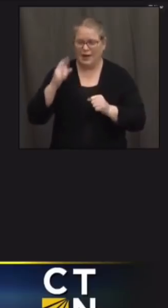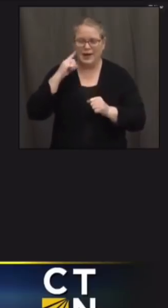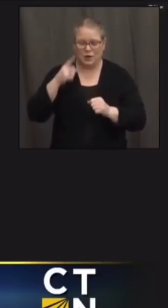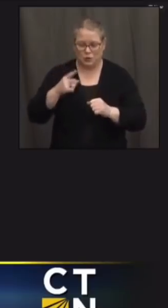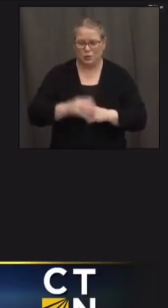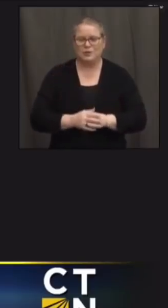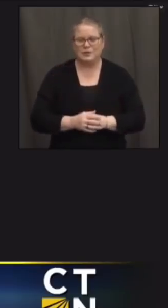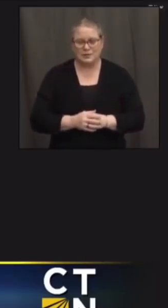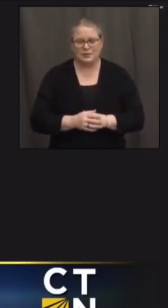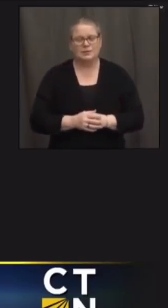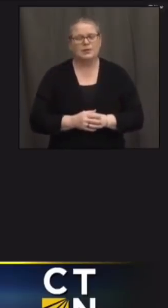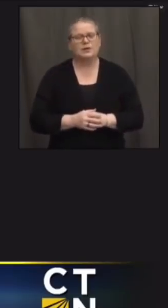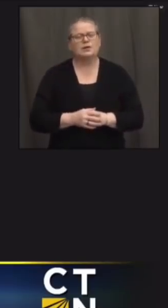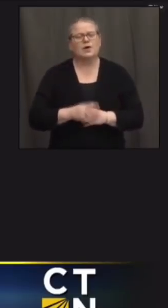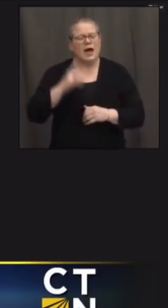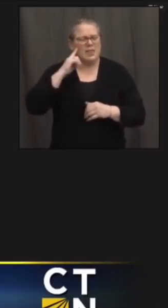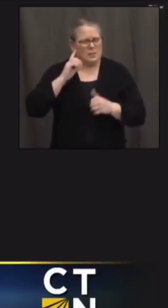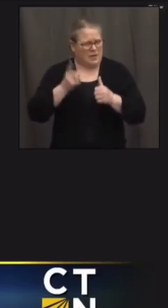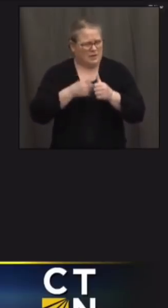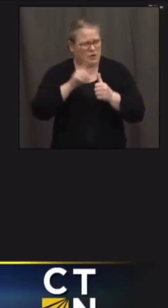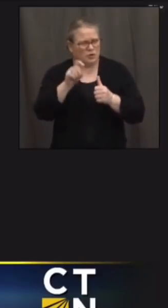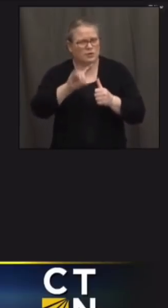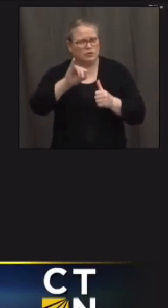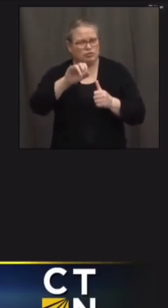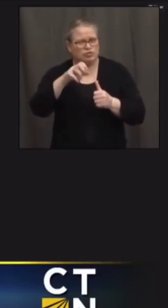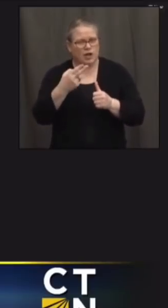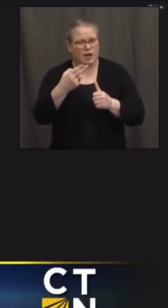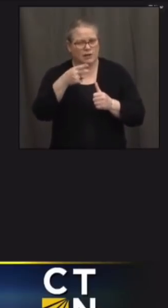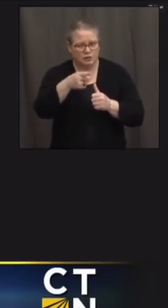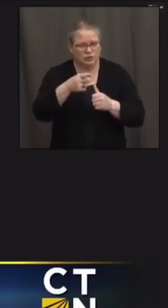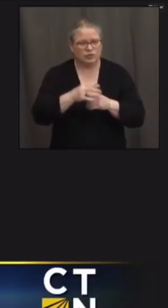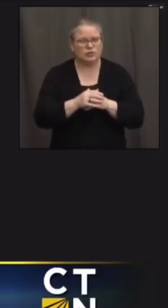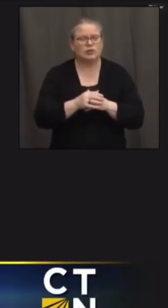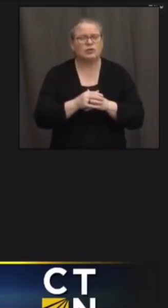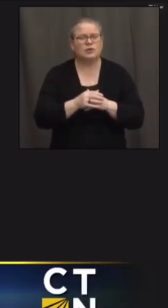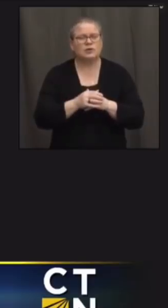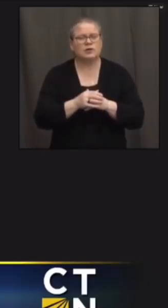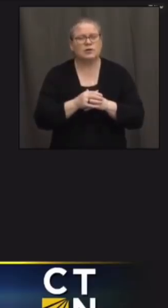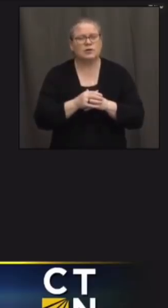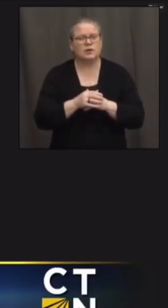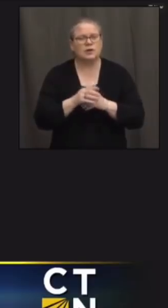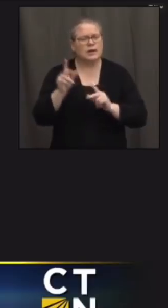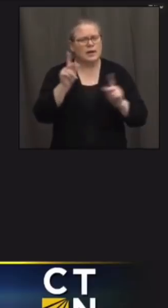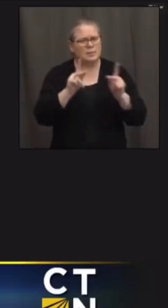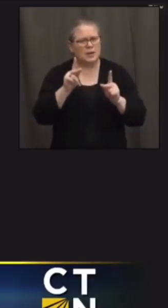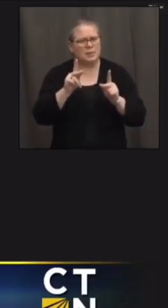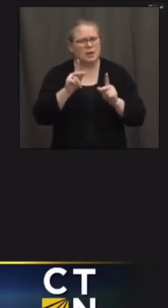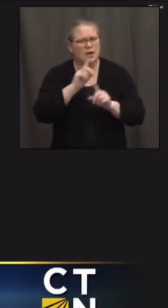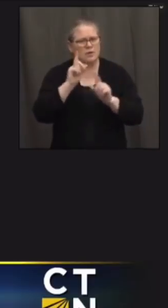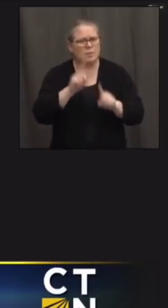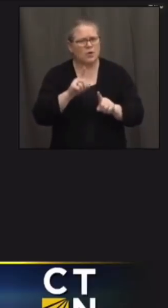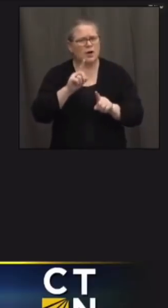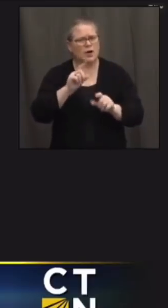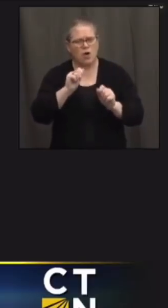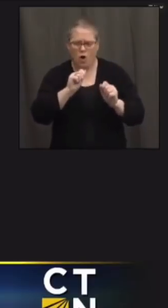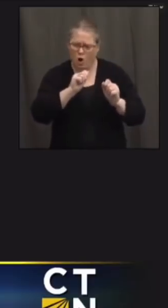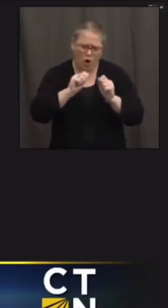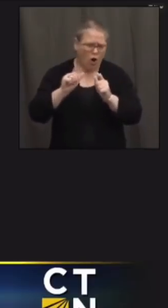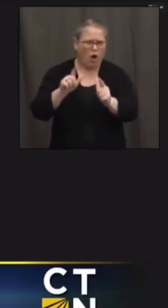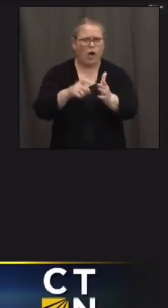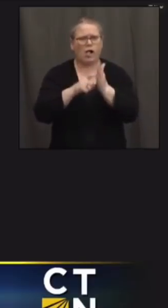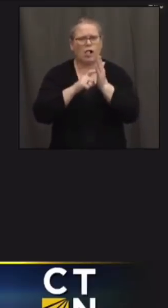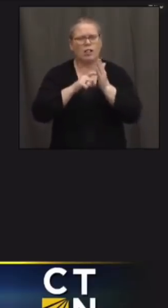think the first question is for josh folks are reporting that everybody needs to have an email address in order to be entered into